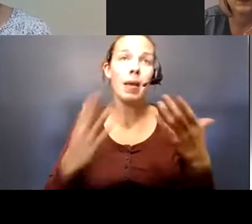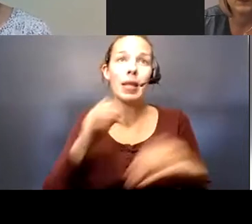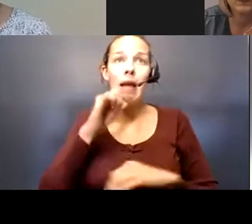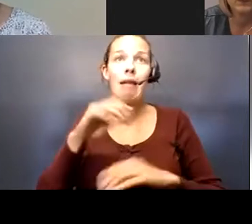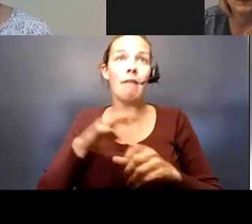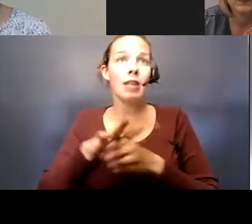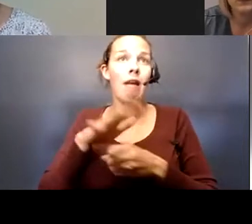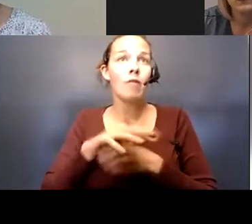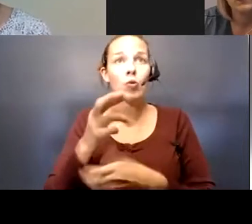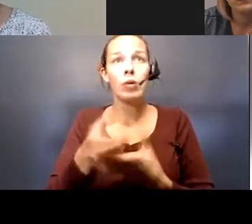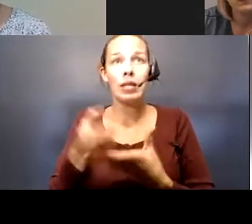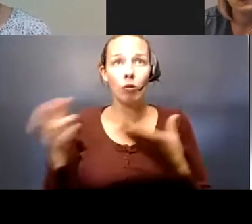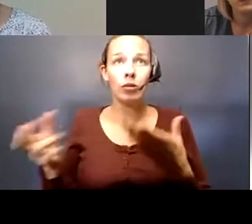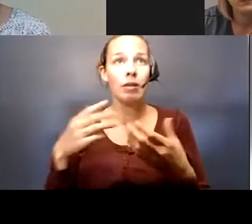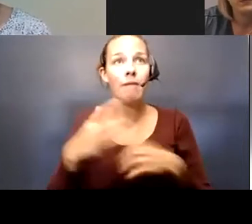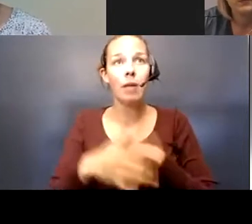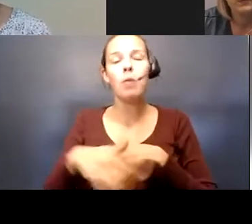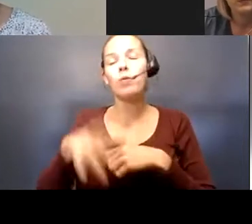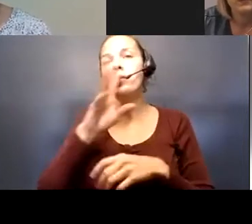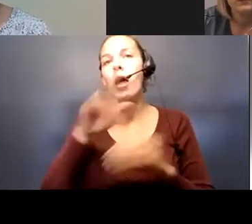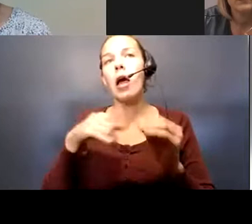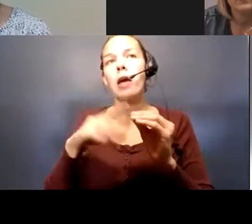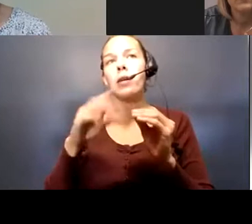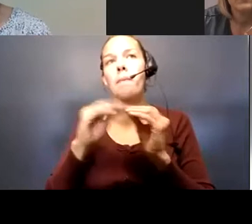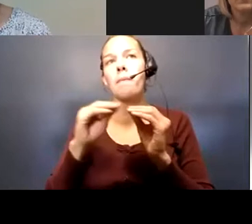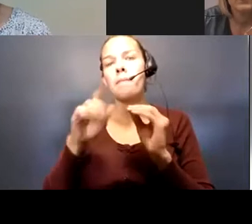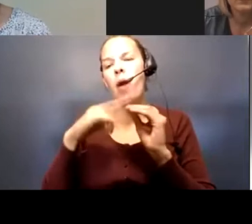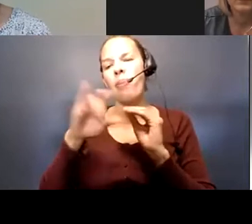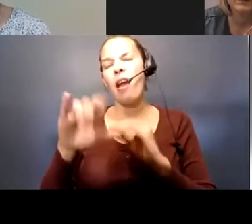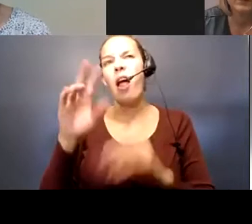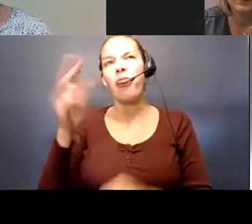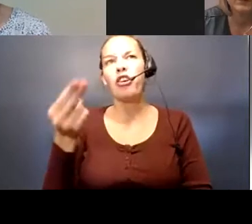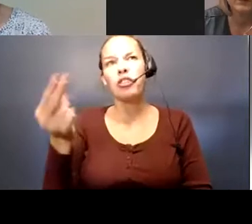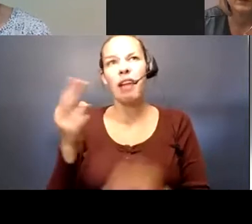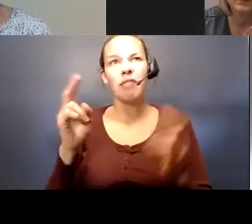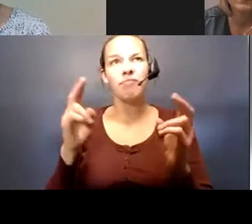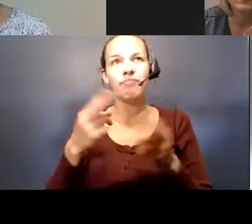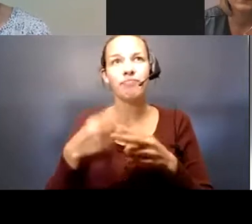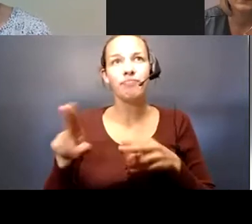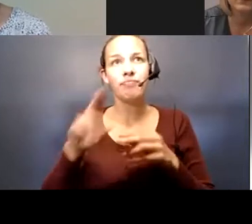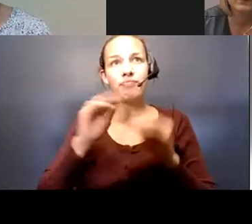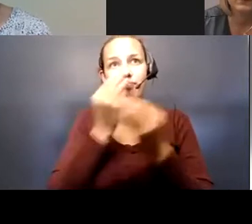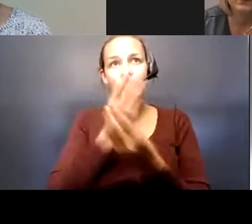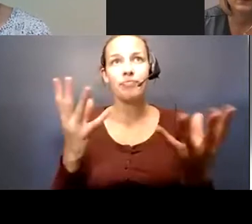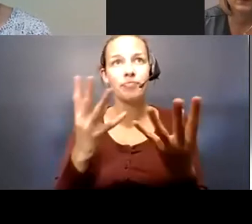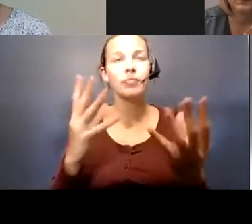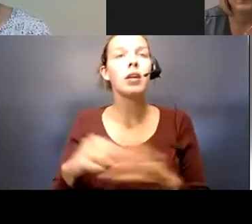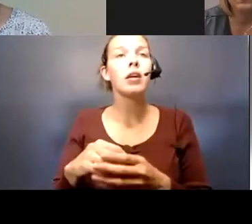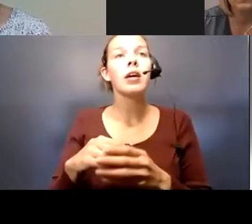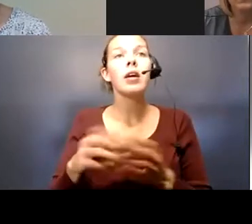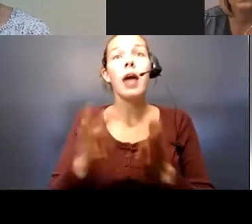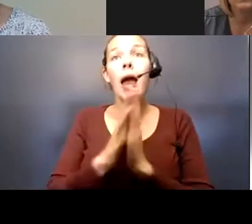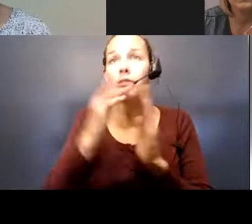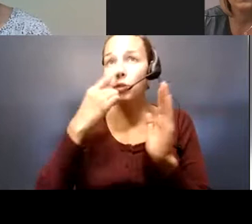We plan to talk more about this topic on Thursday's briefing. Our ask of the community is to do the inconvenient,